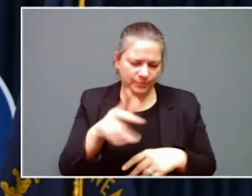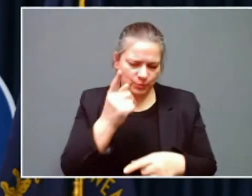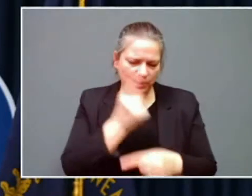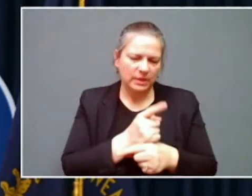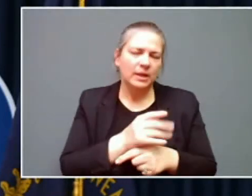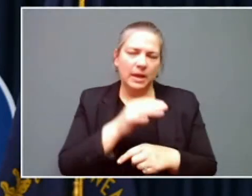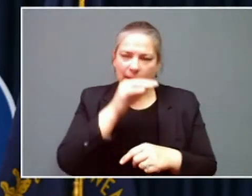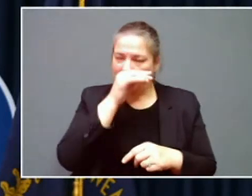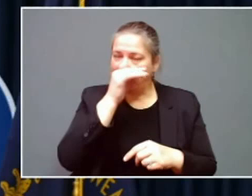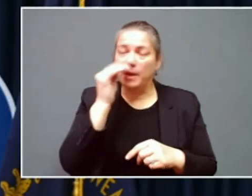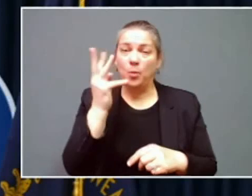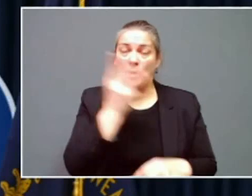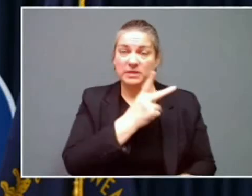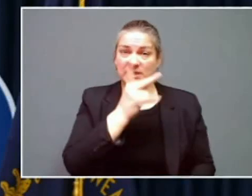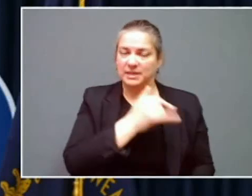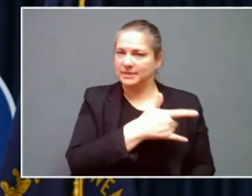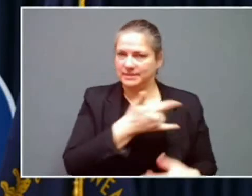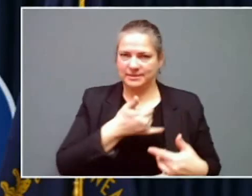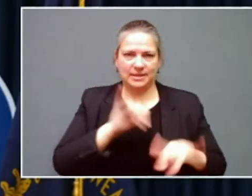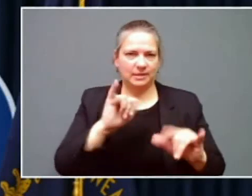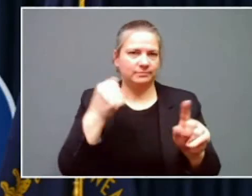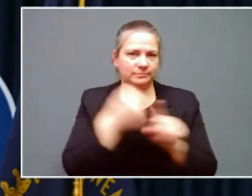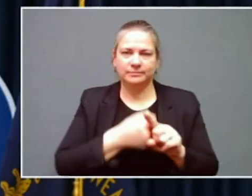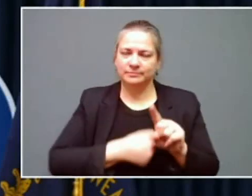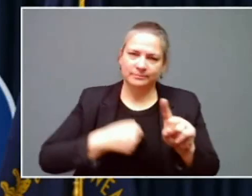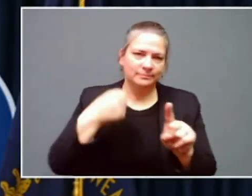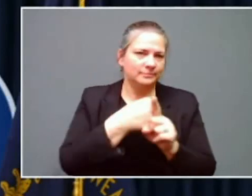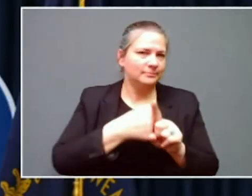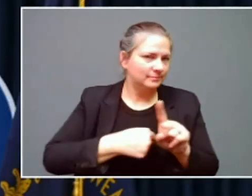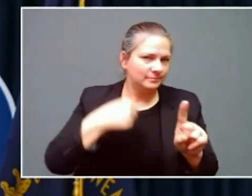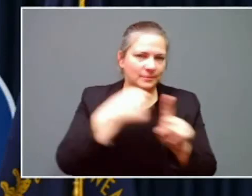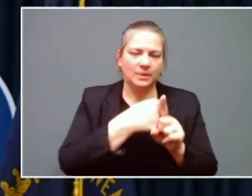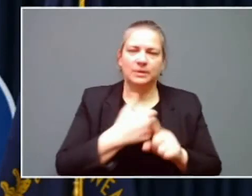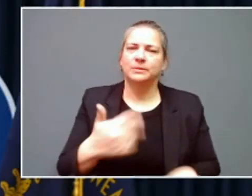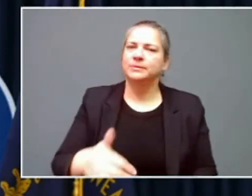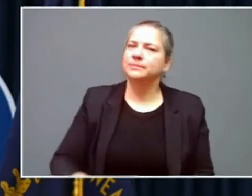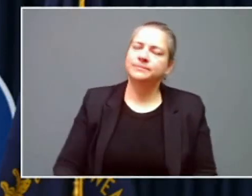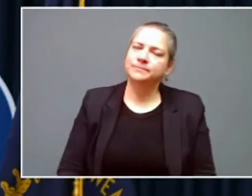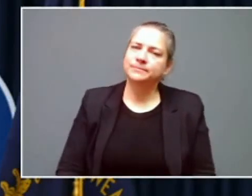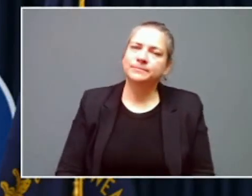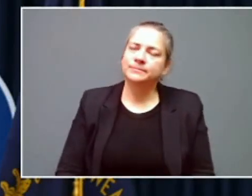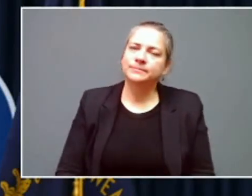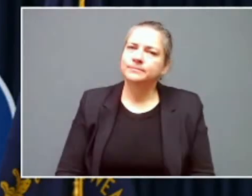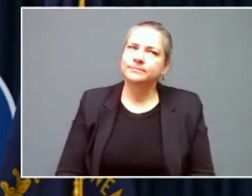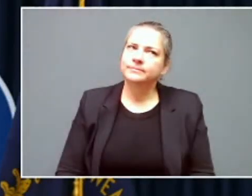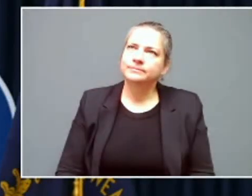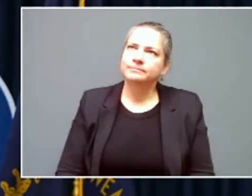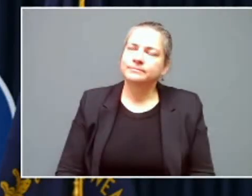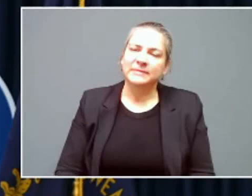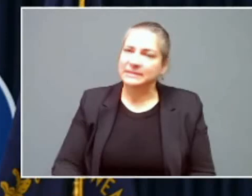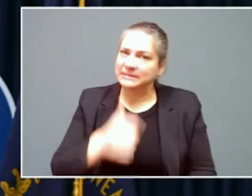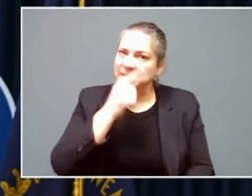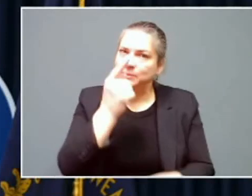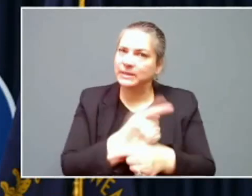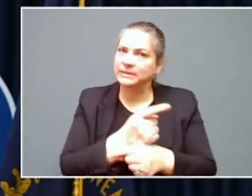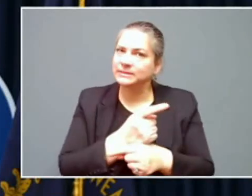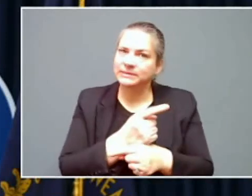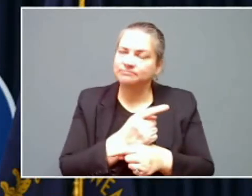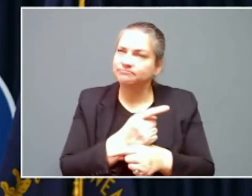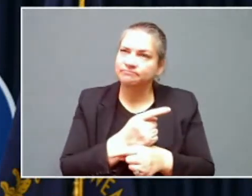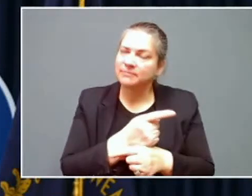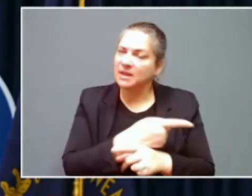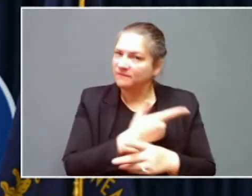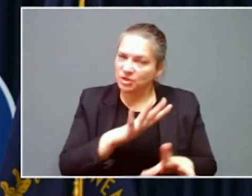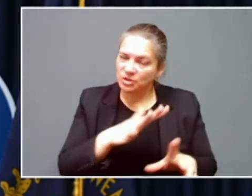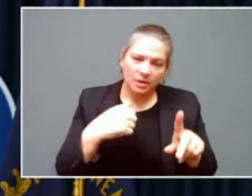Western Kentucky continues to get hit. You know, that's not right. They've already been hit by the